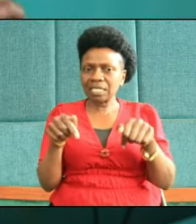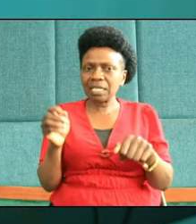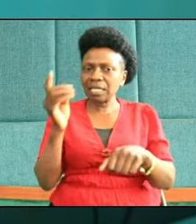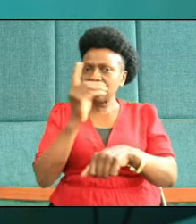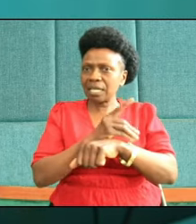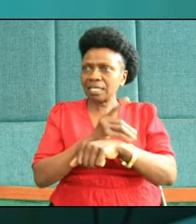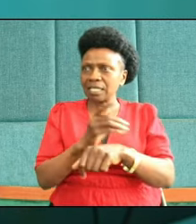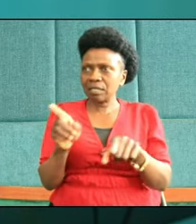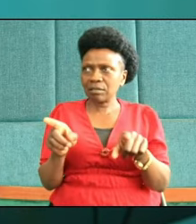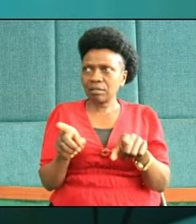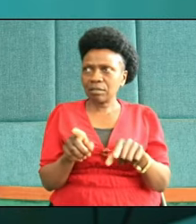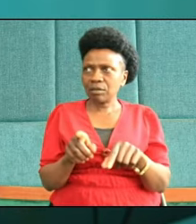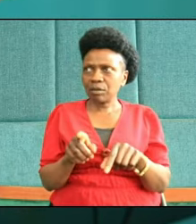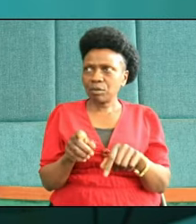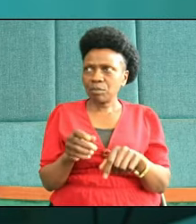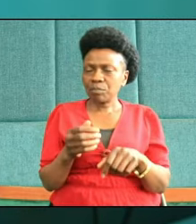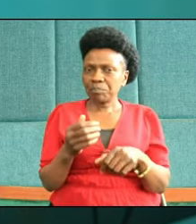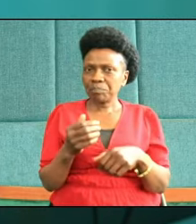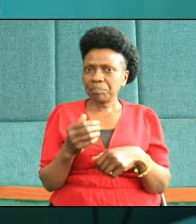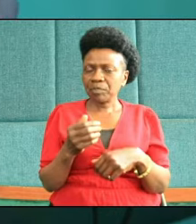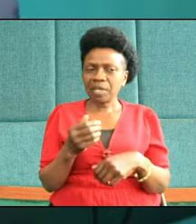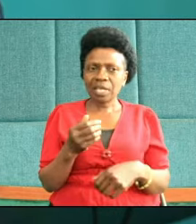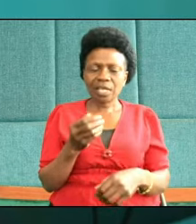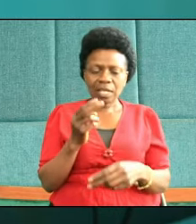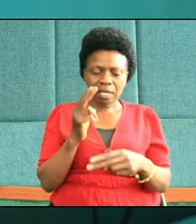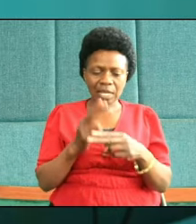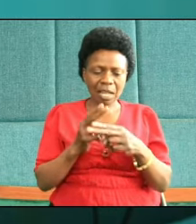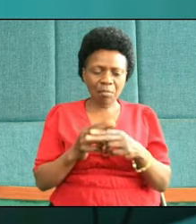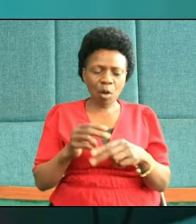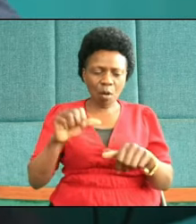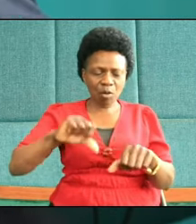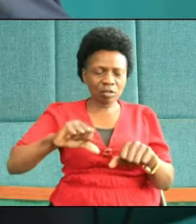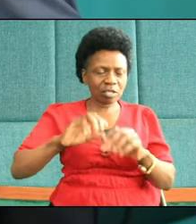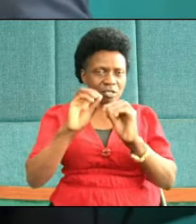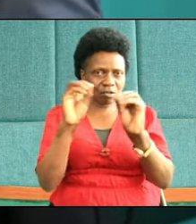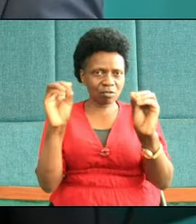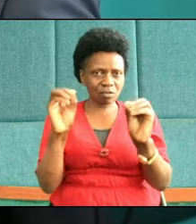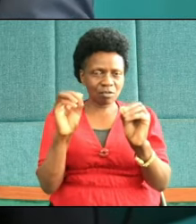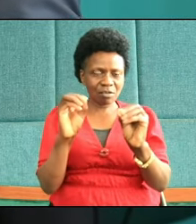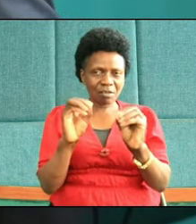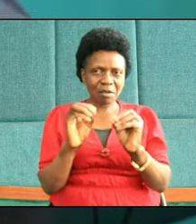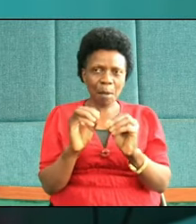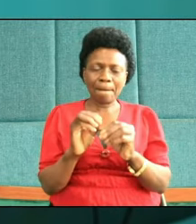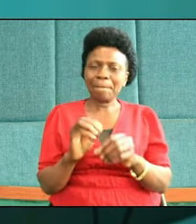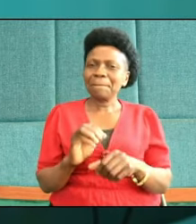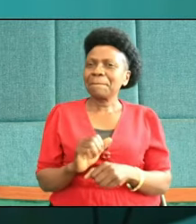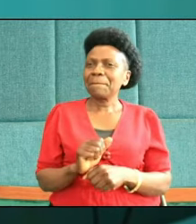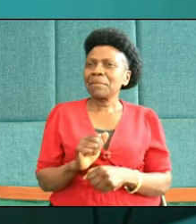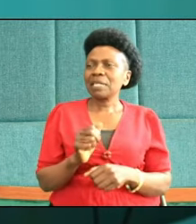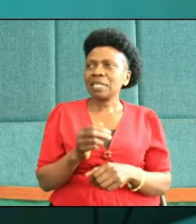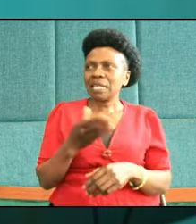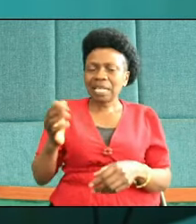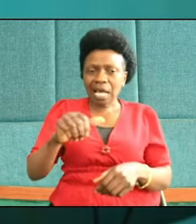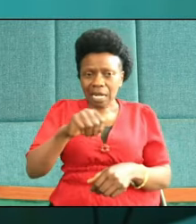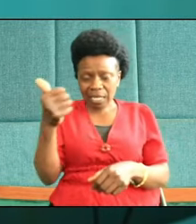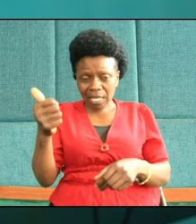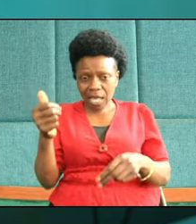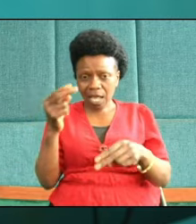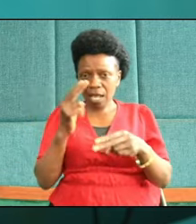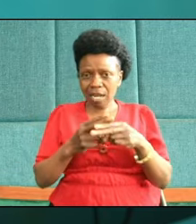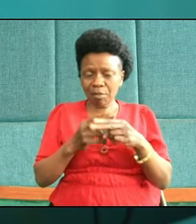we don't know, we no longer call them prostitutes, we no longer call them heralds, there's a better terminology,